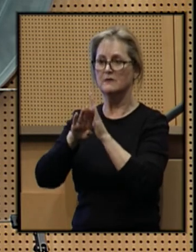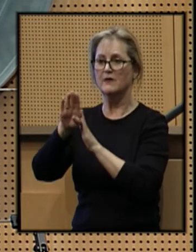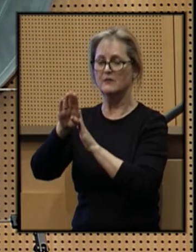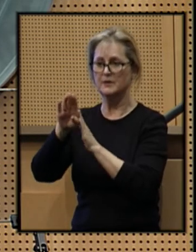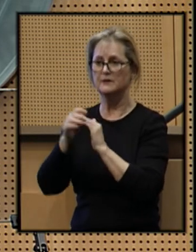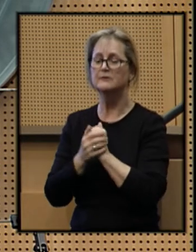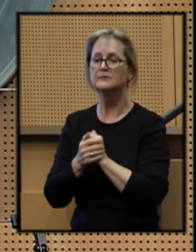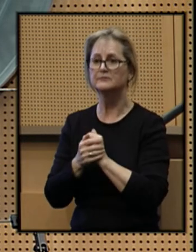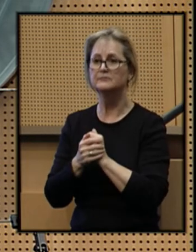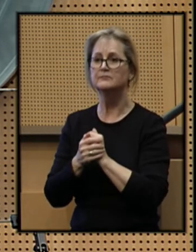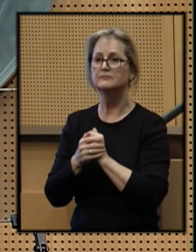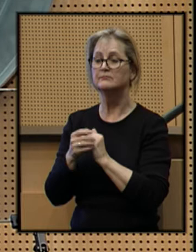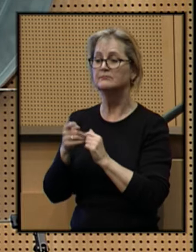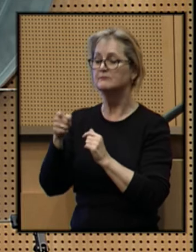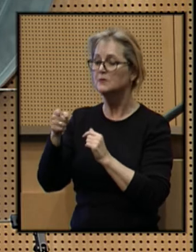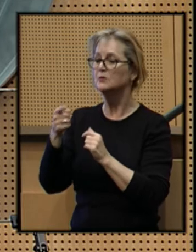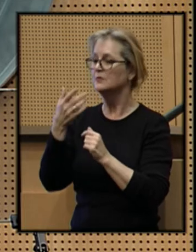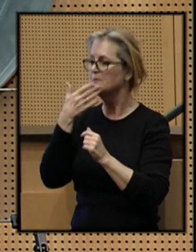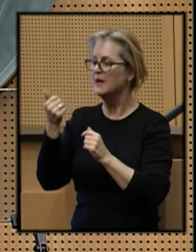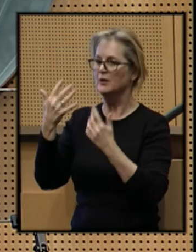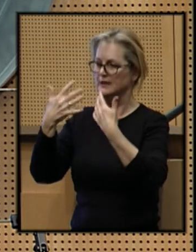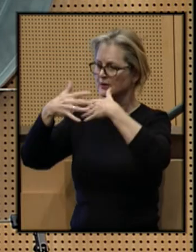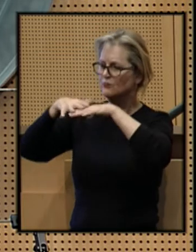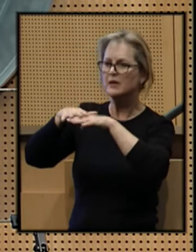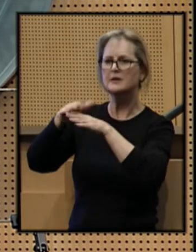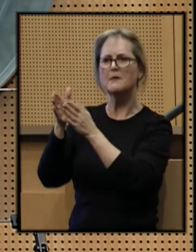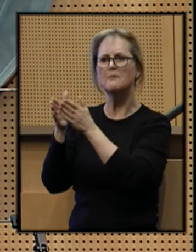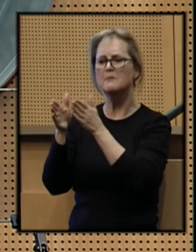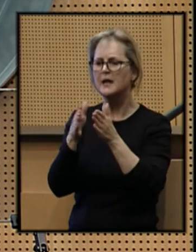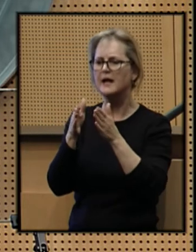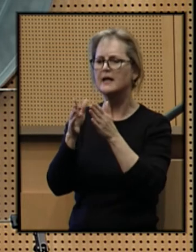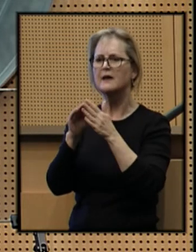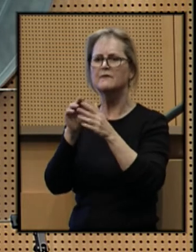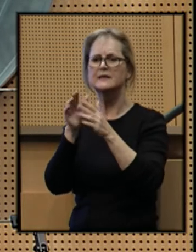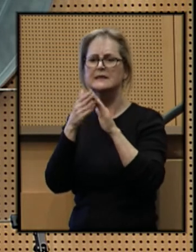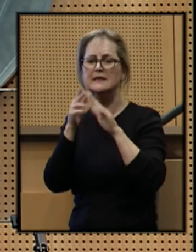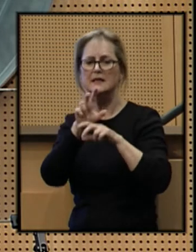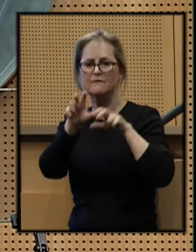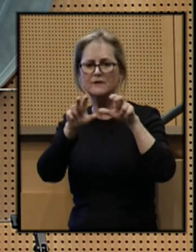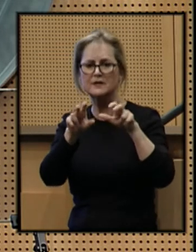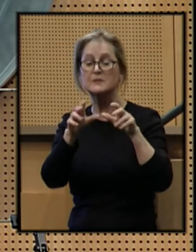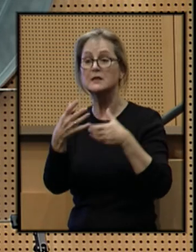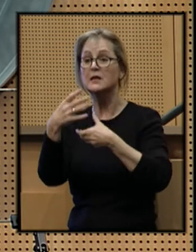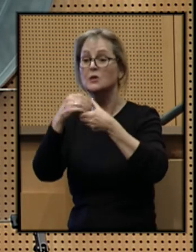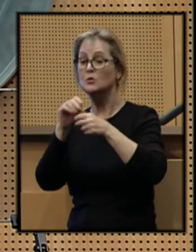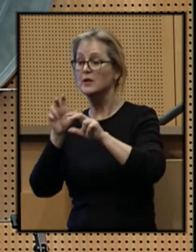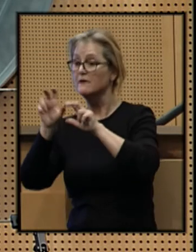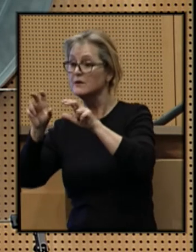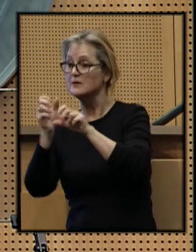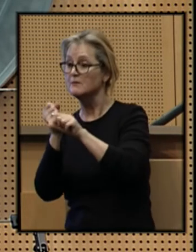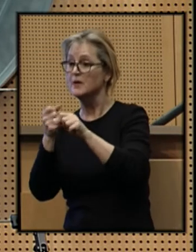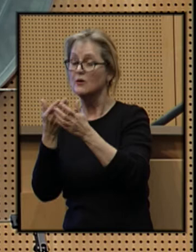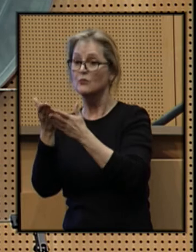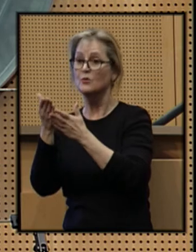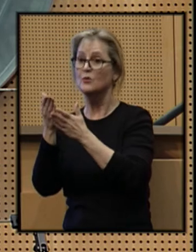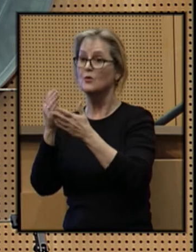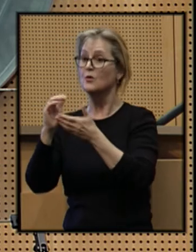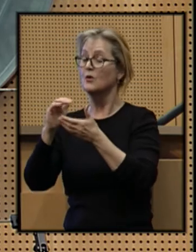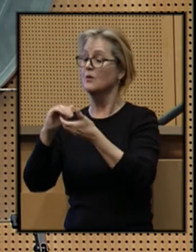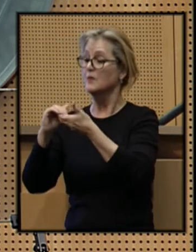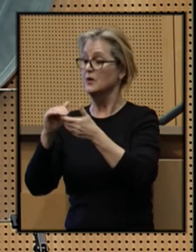to better integrate the planning of city investments, including investments made by our parks district,